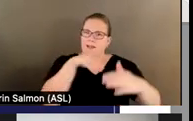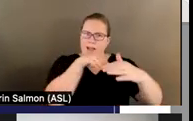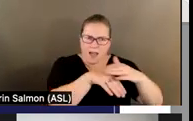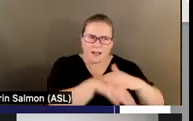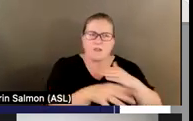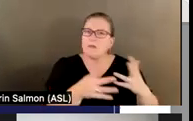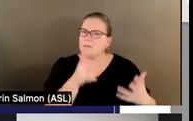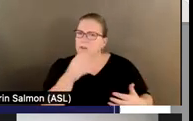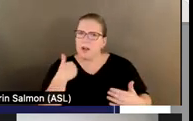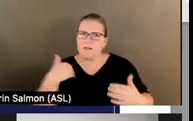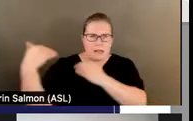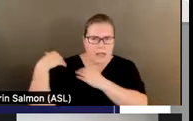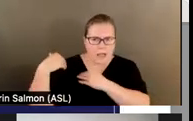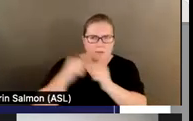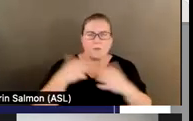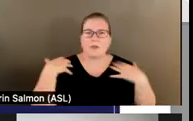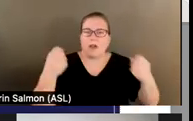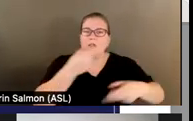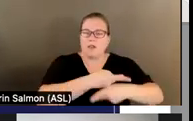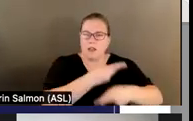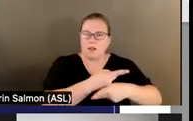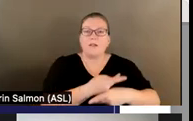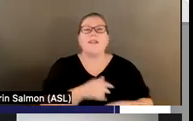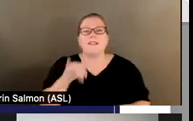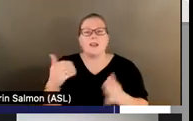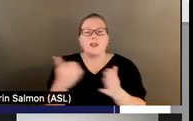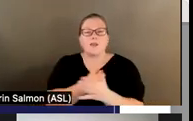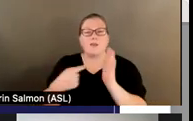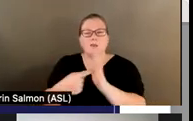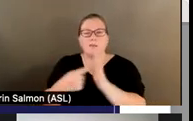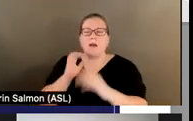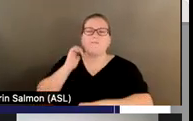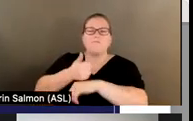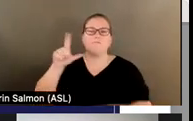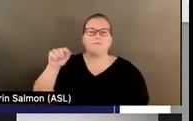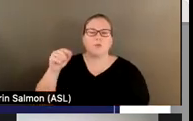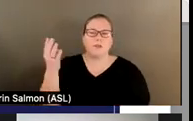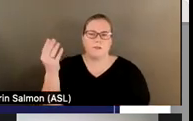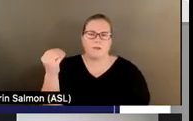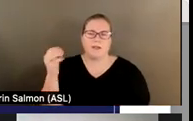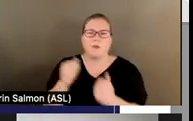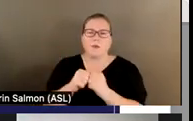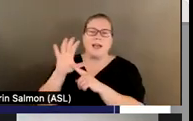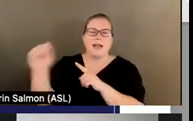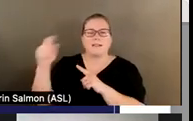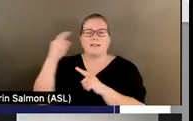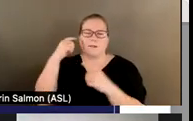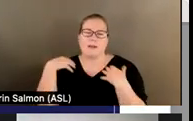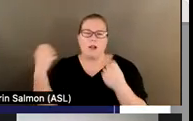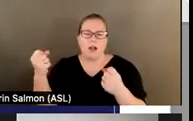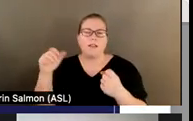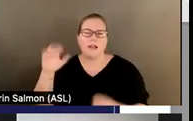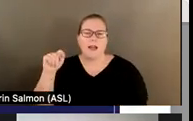The new model was defined in the Excellence in Mental Health Act back in 2014. It continues to have bipartisan federal